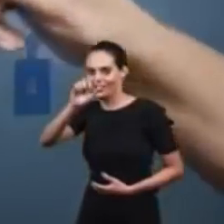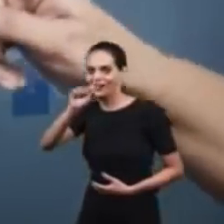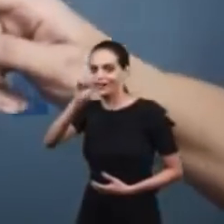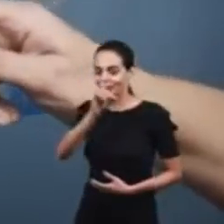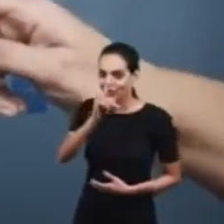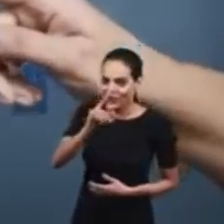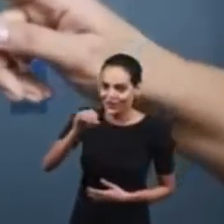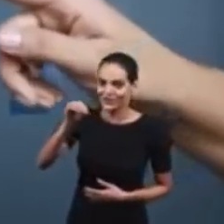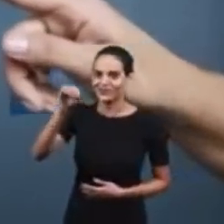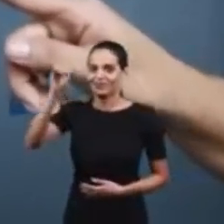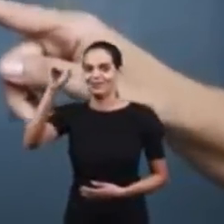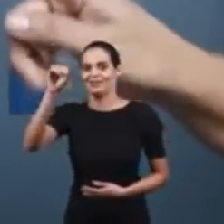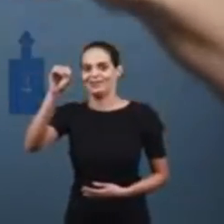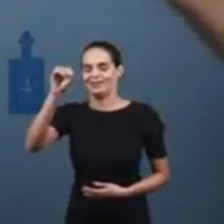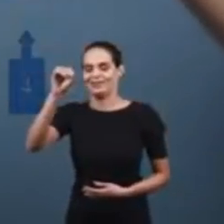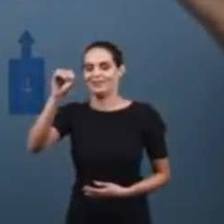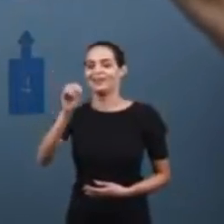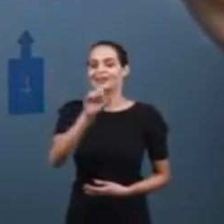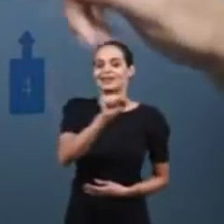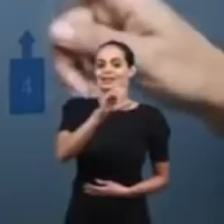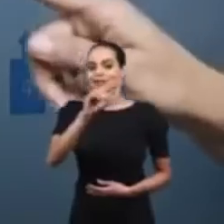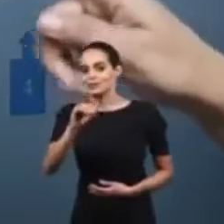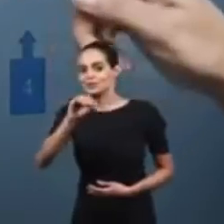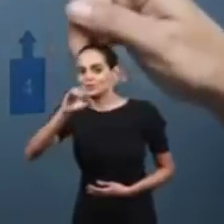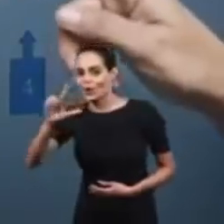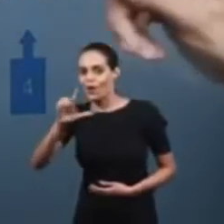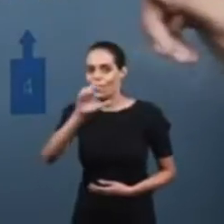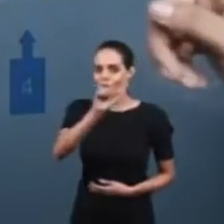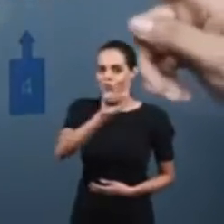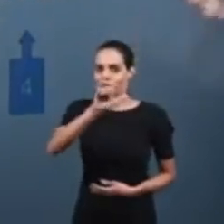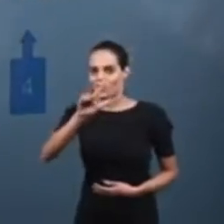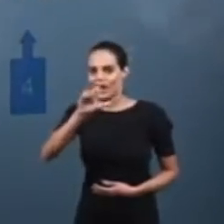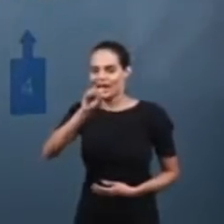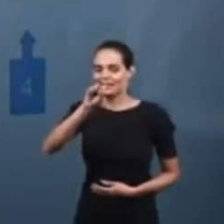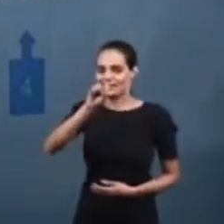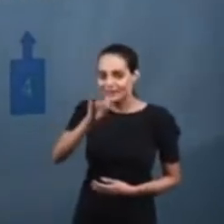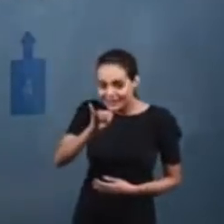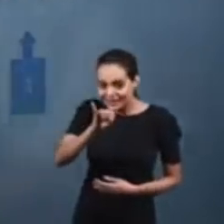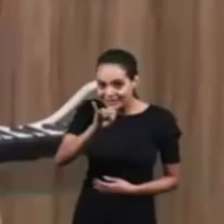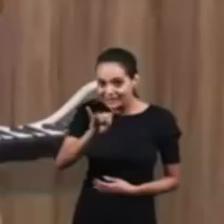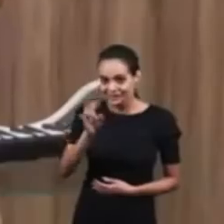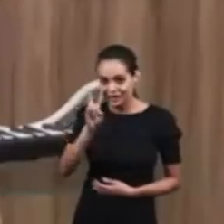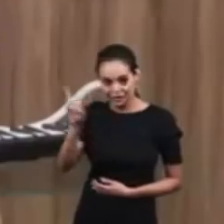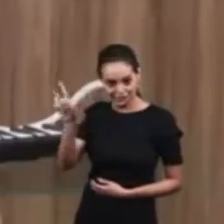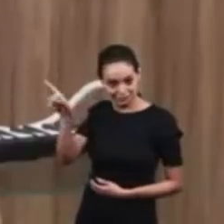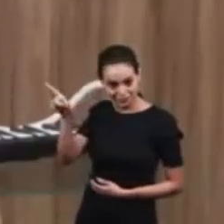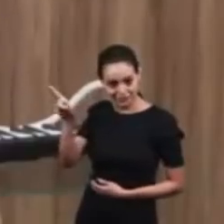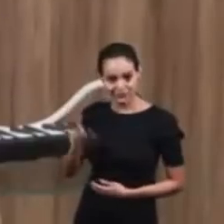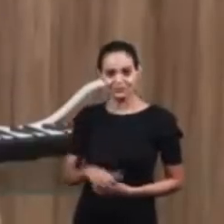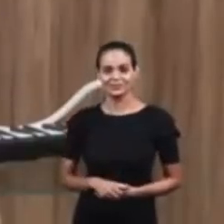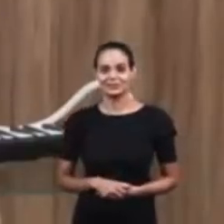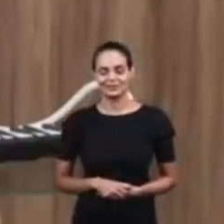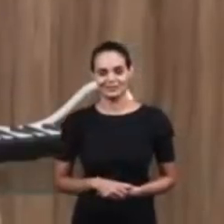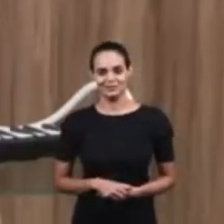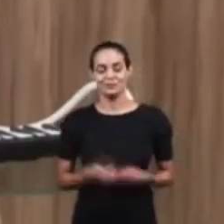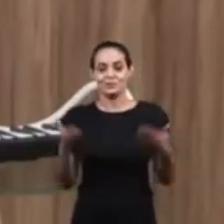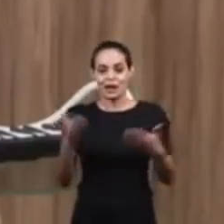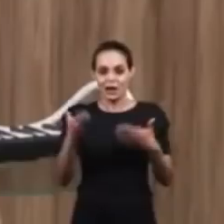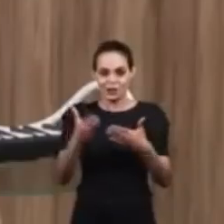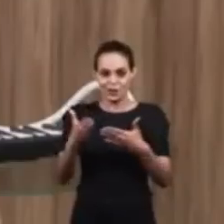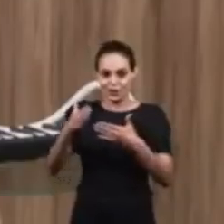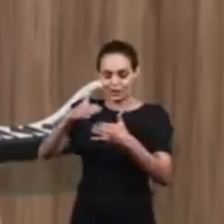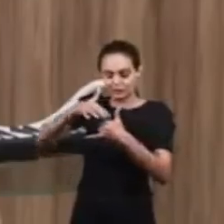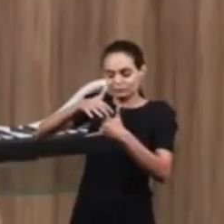Stretch Sol La Ti Now, I will show you on the melodica